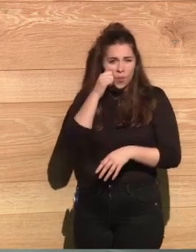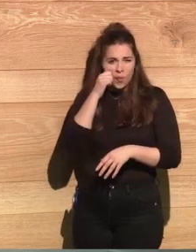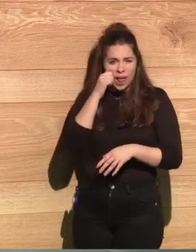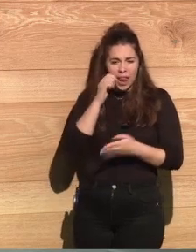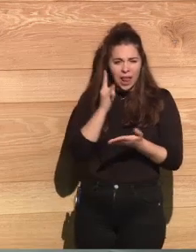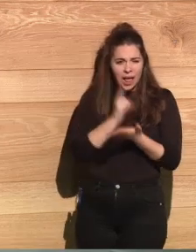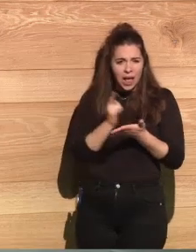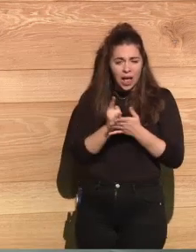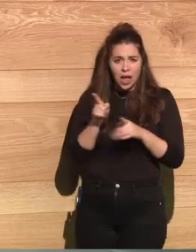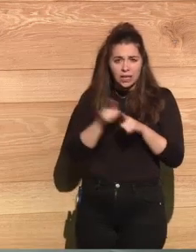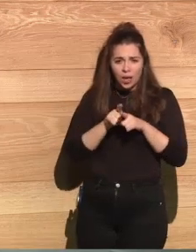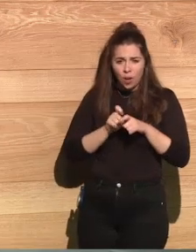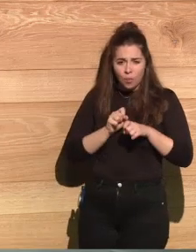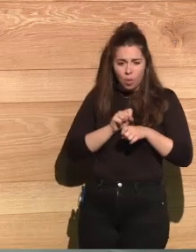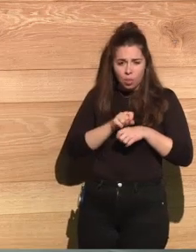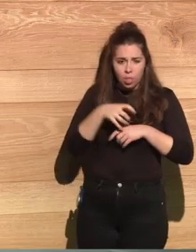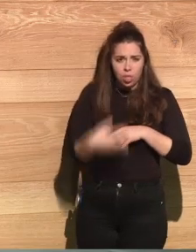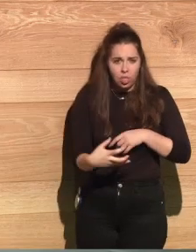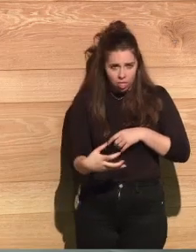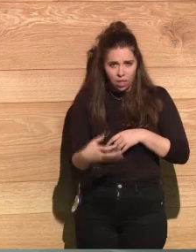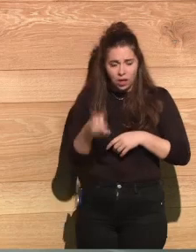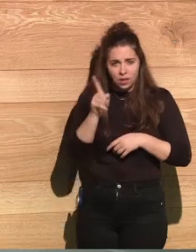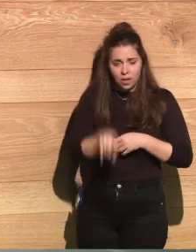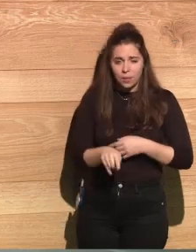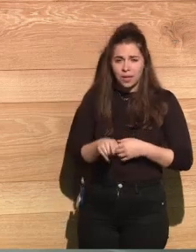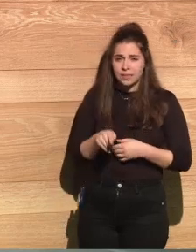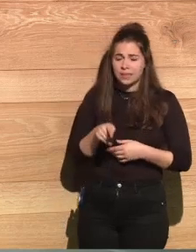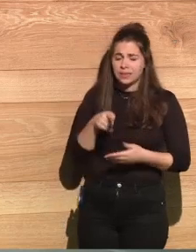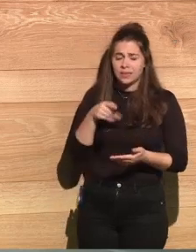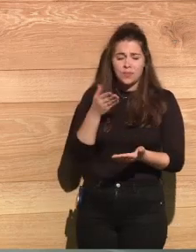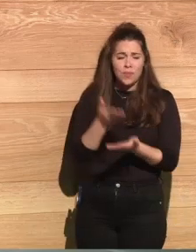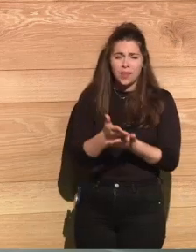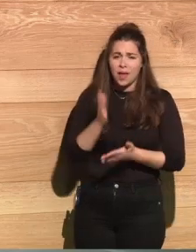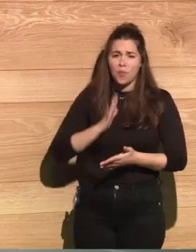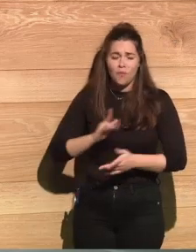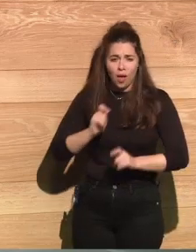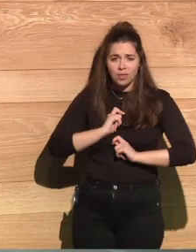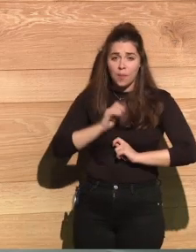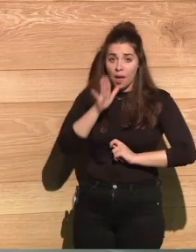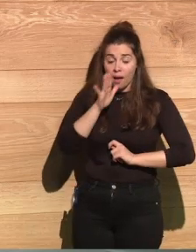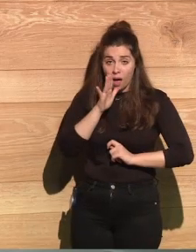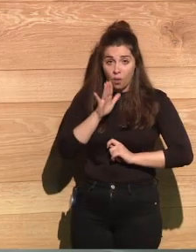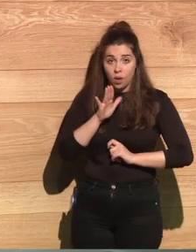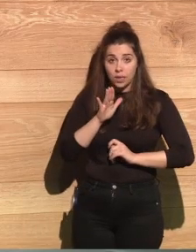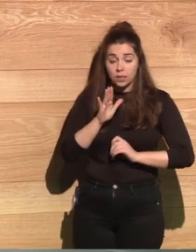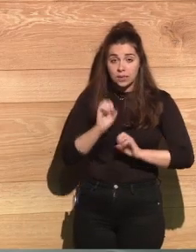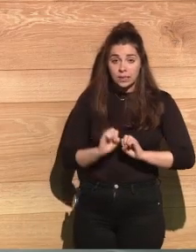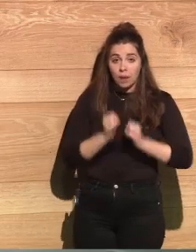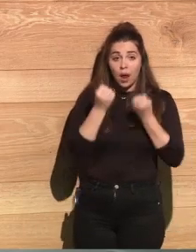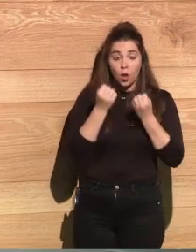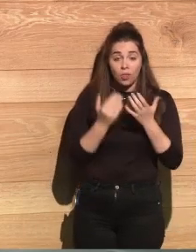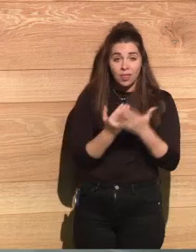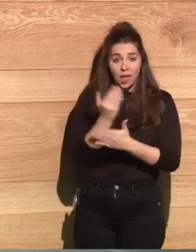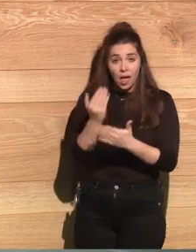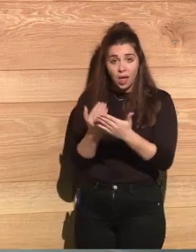were whispering for water. They survived for several days. When they